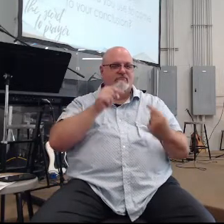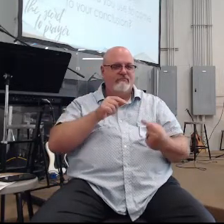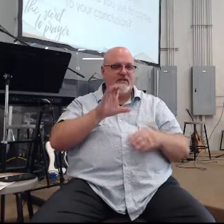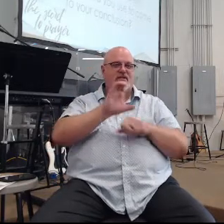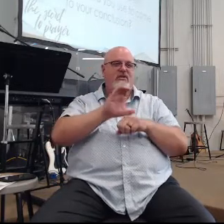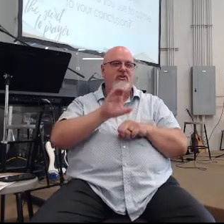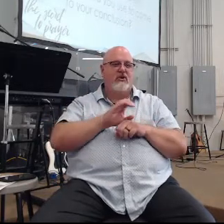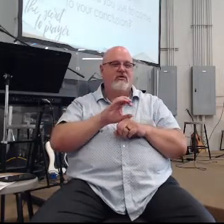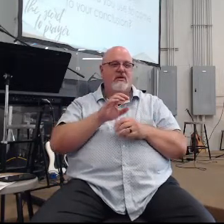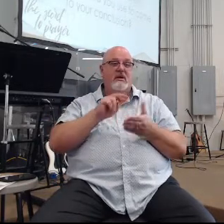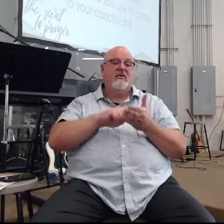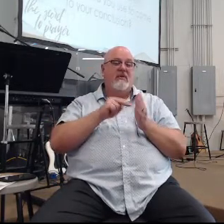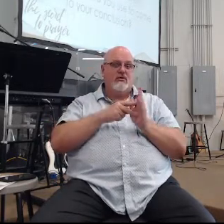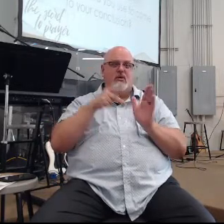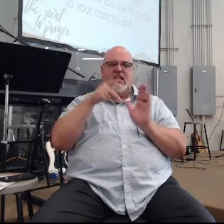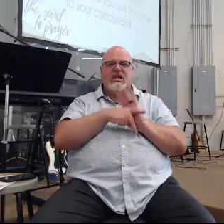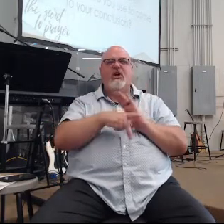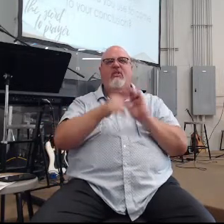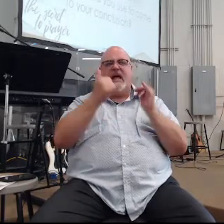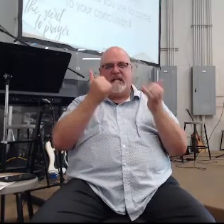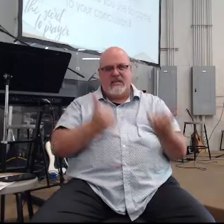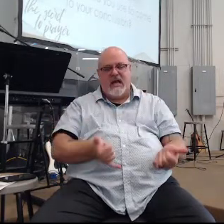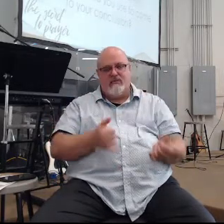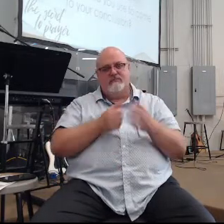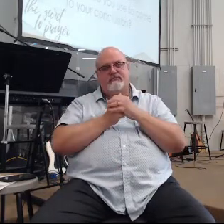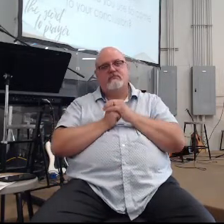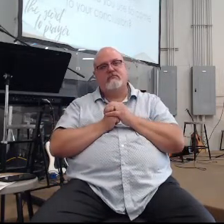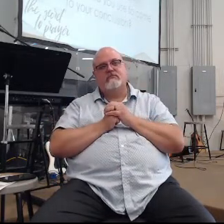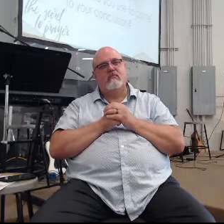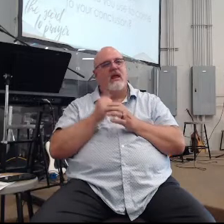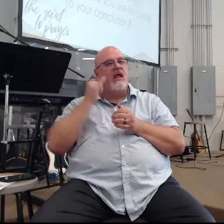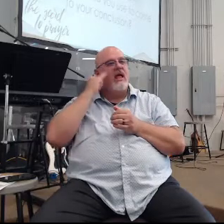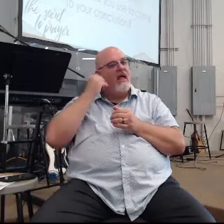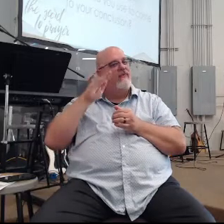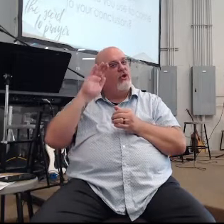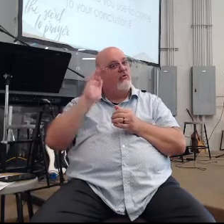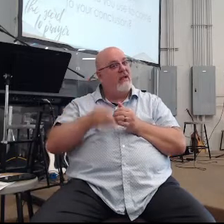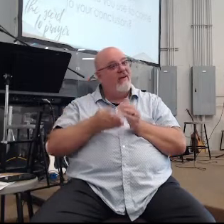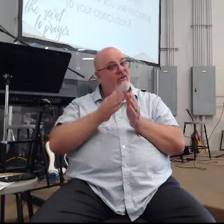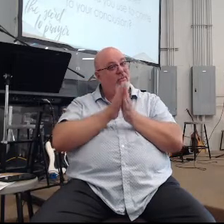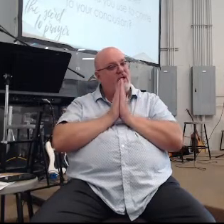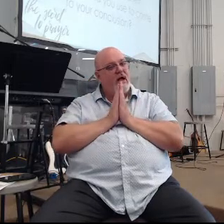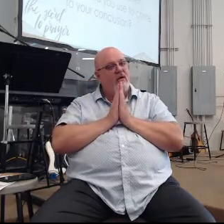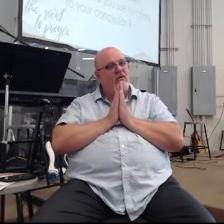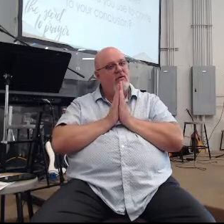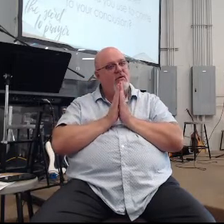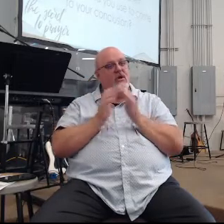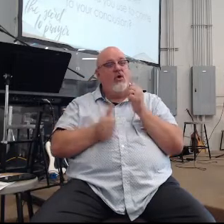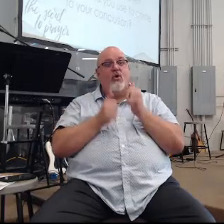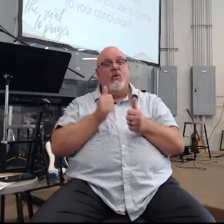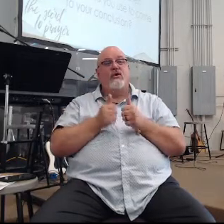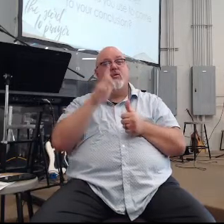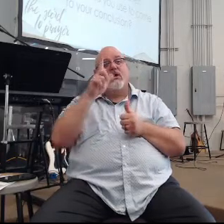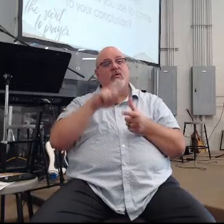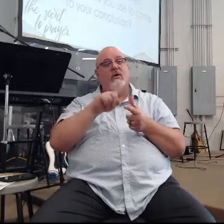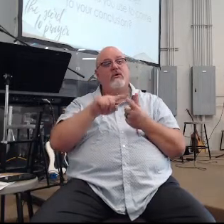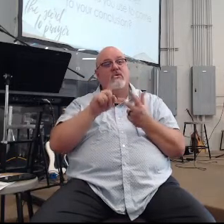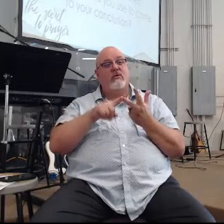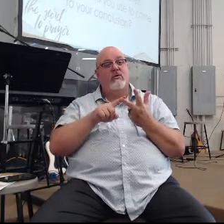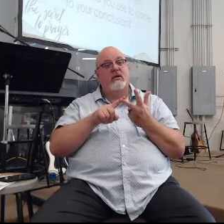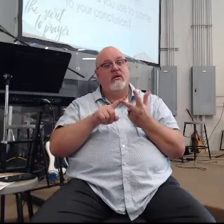to we're going to kill that thing now right so if you never pray which one of these three are you